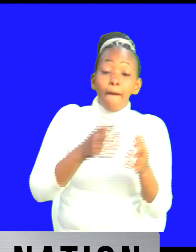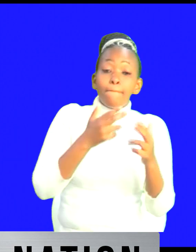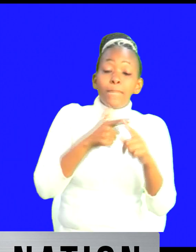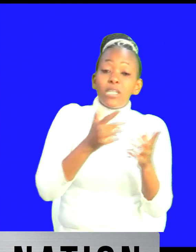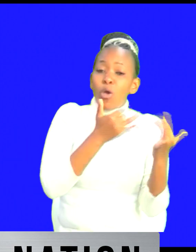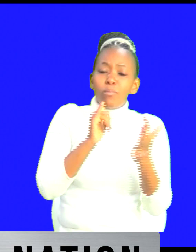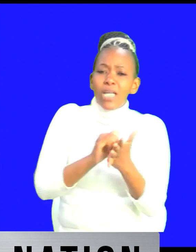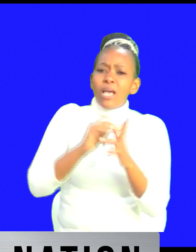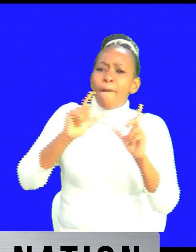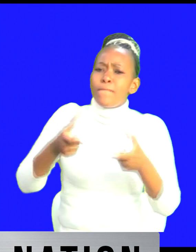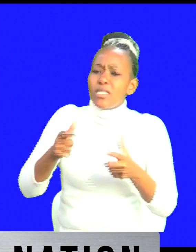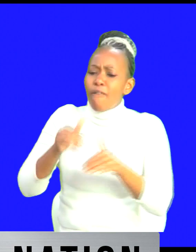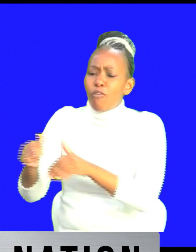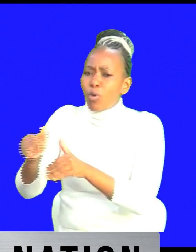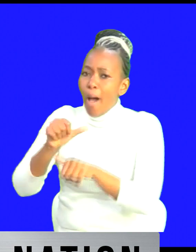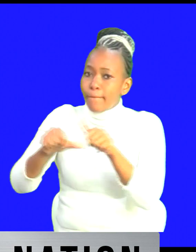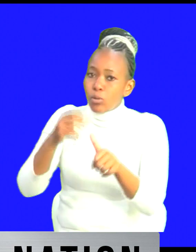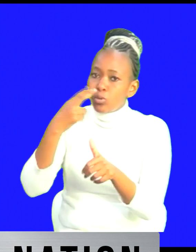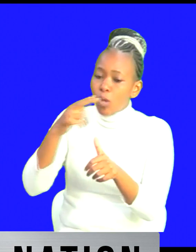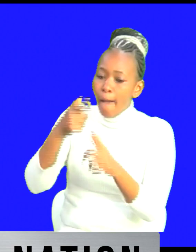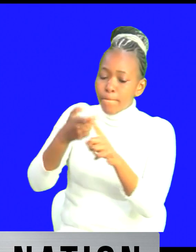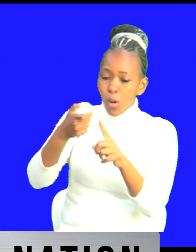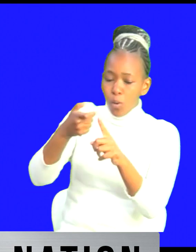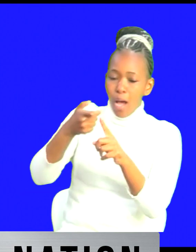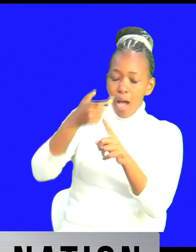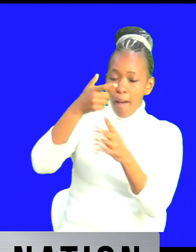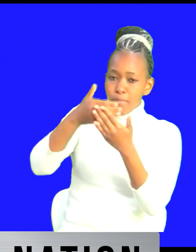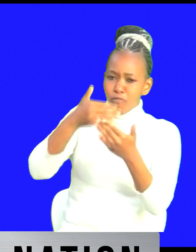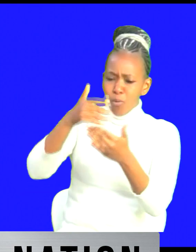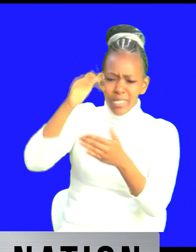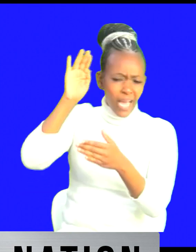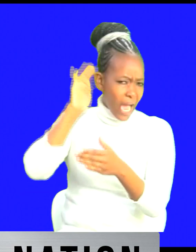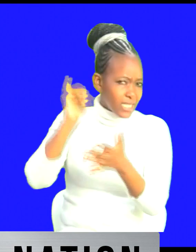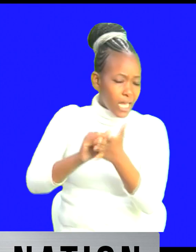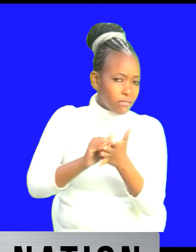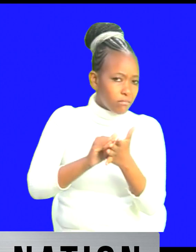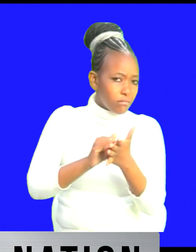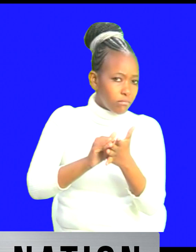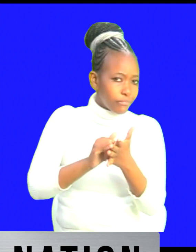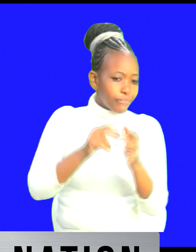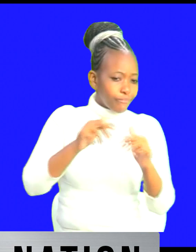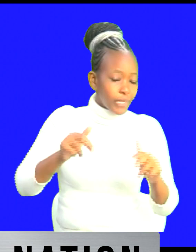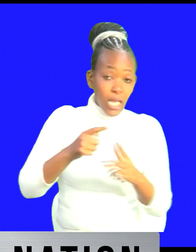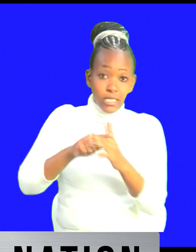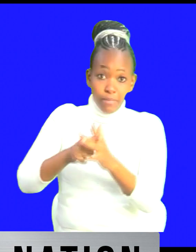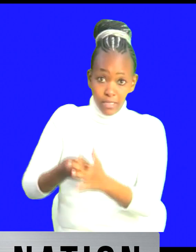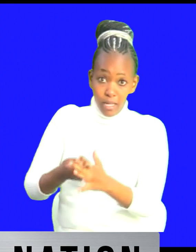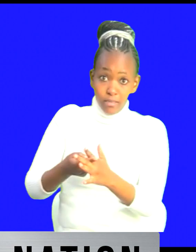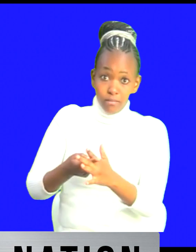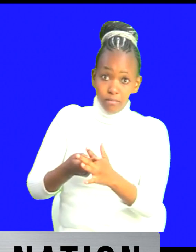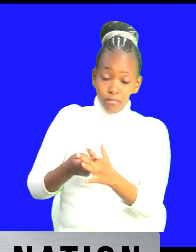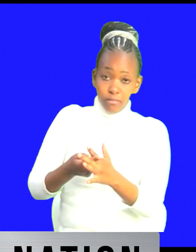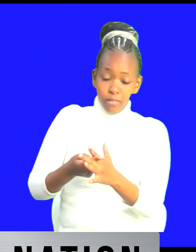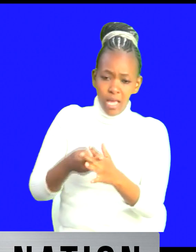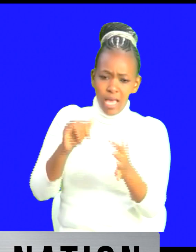because the last time we had it was uh investigations had been opened and the sugar was a poisonous sugar that had been released into the